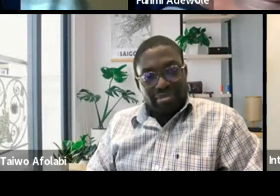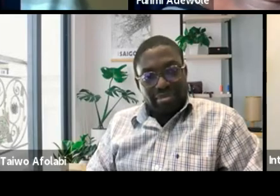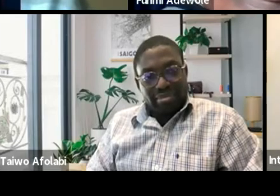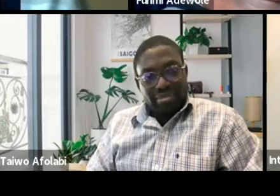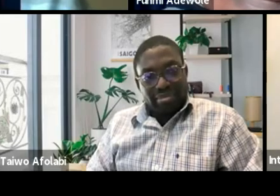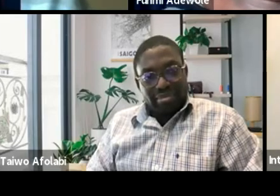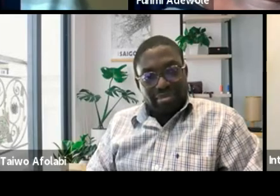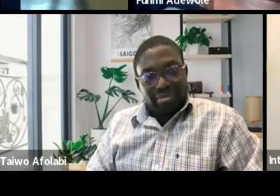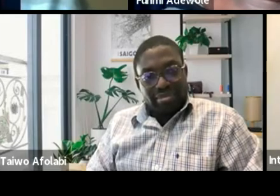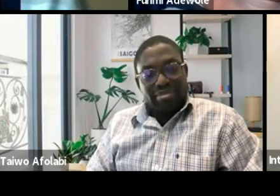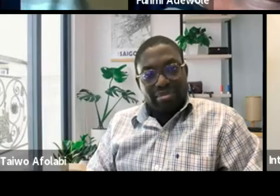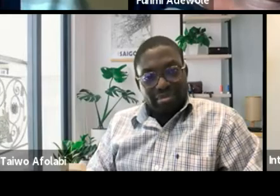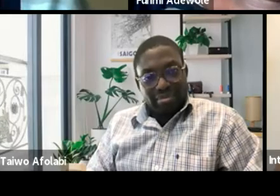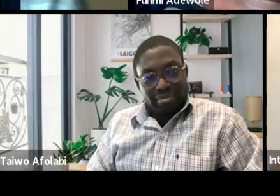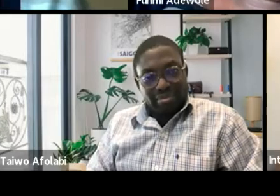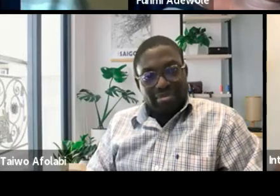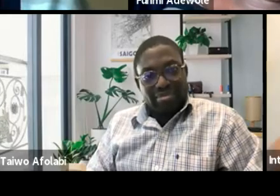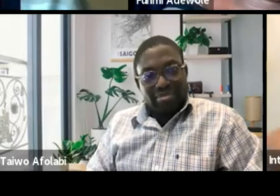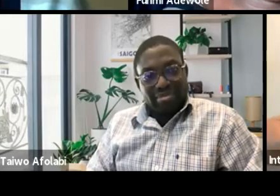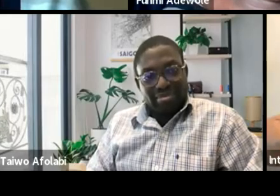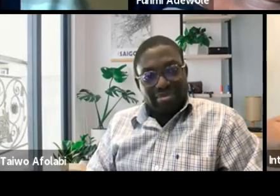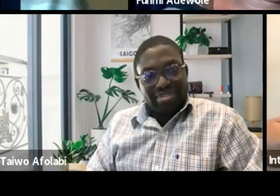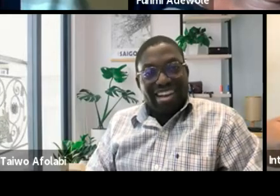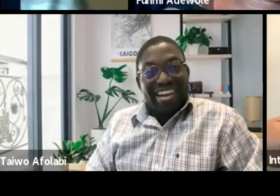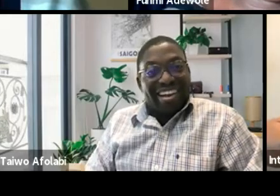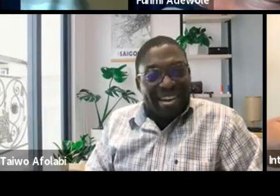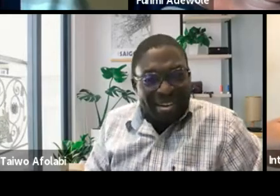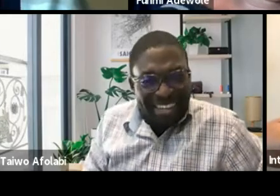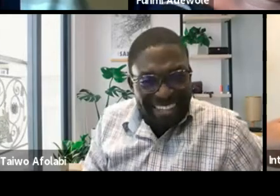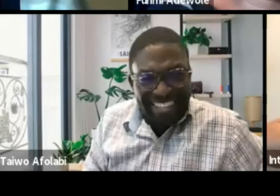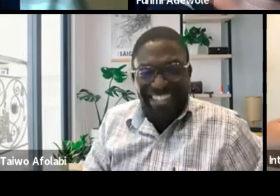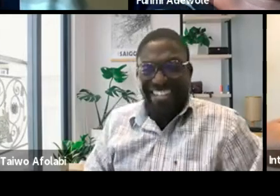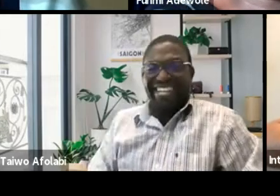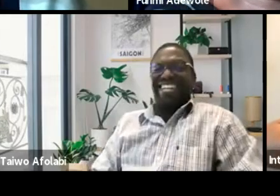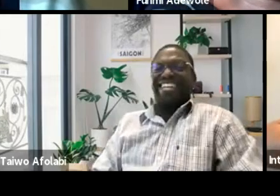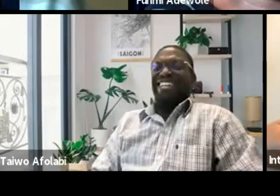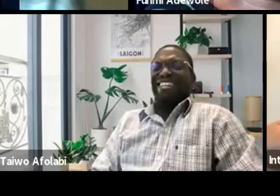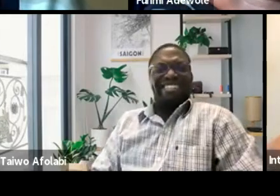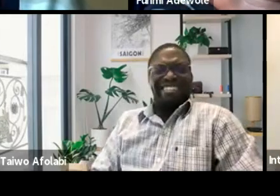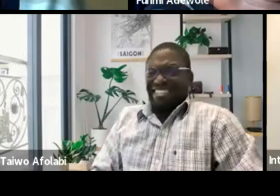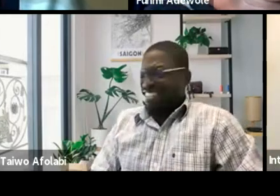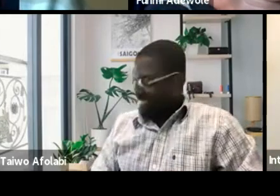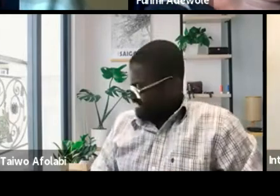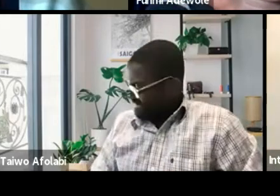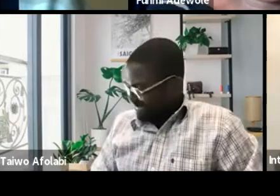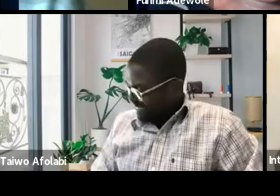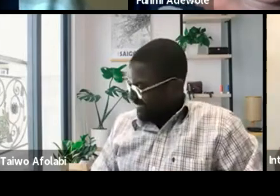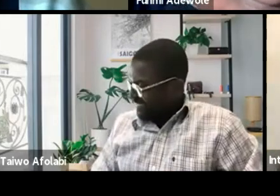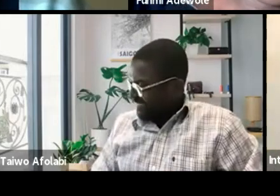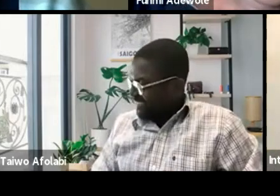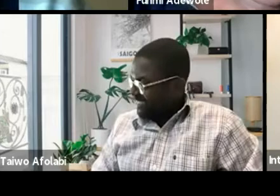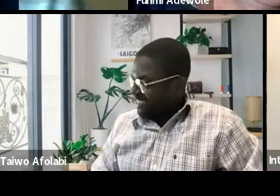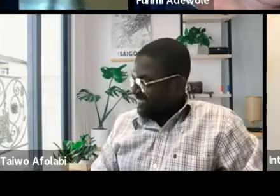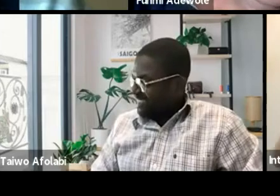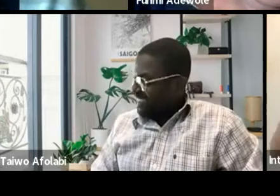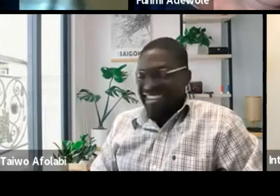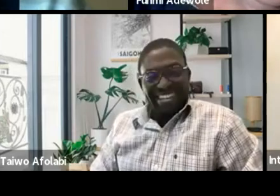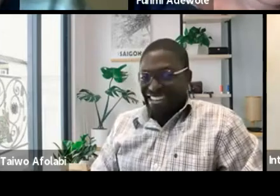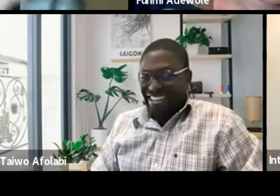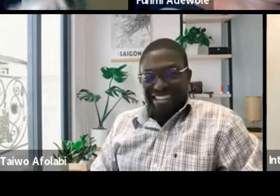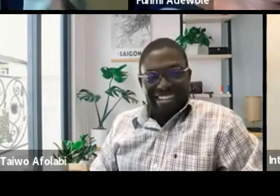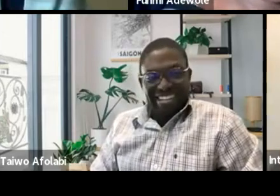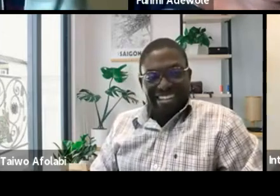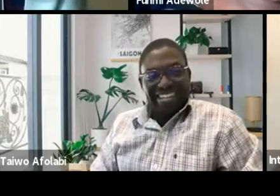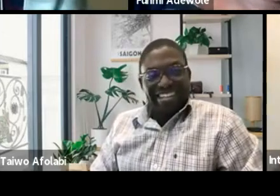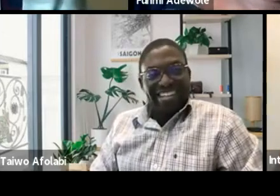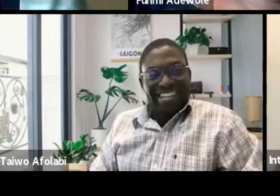to be exact, that's the only city in Canada, and then in Lagos,